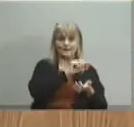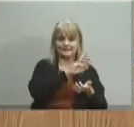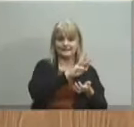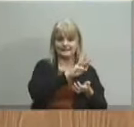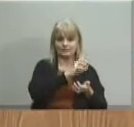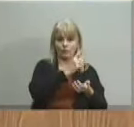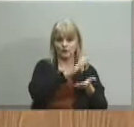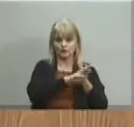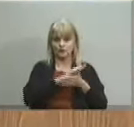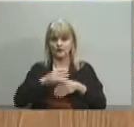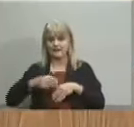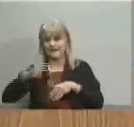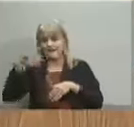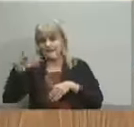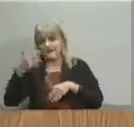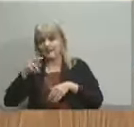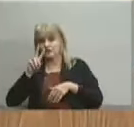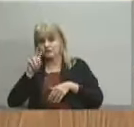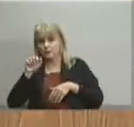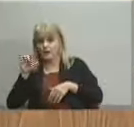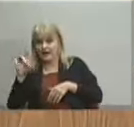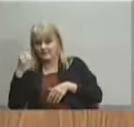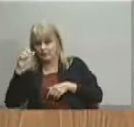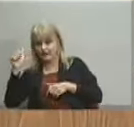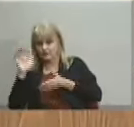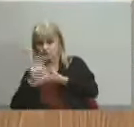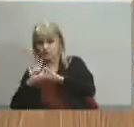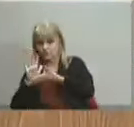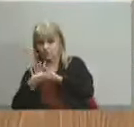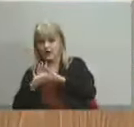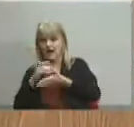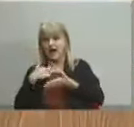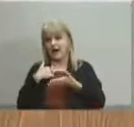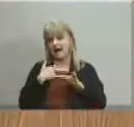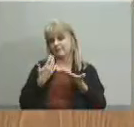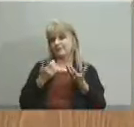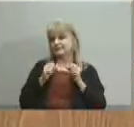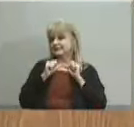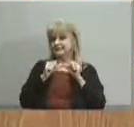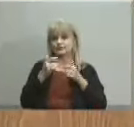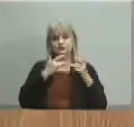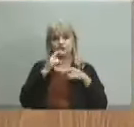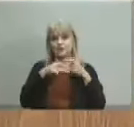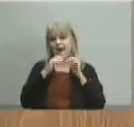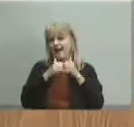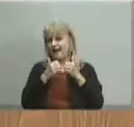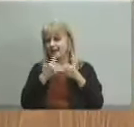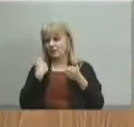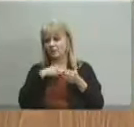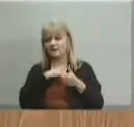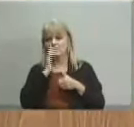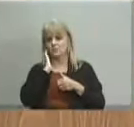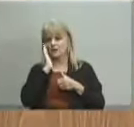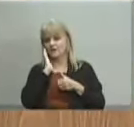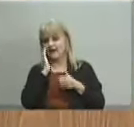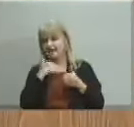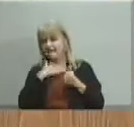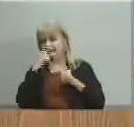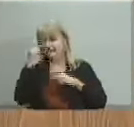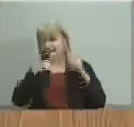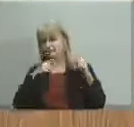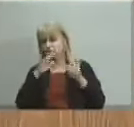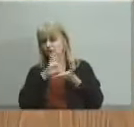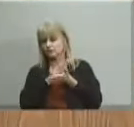and as high as a 2.8 for another school and i i remain concerned as to how we will have a diverse